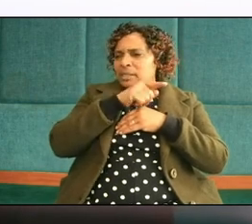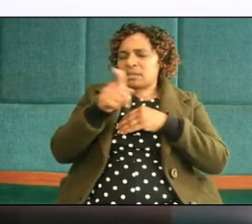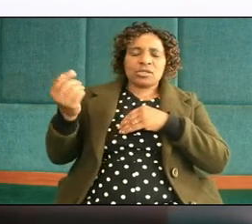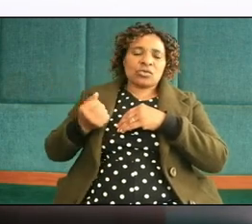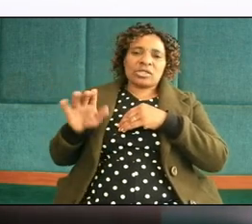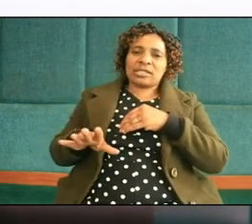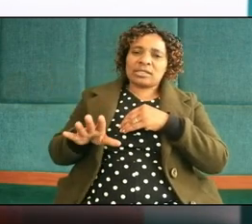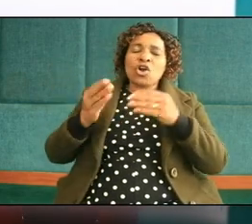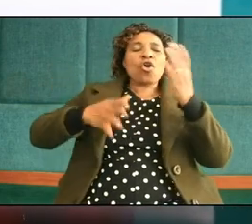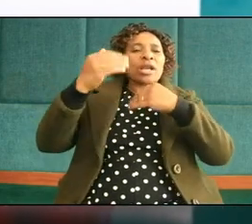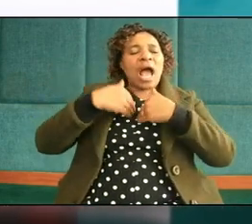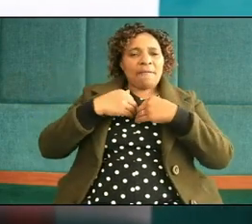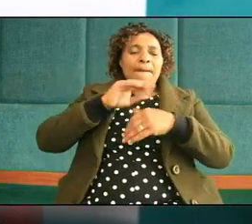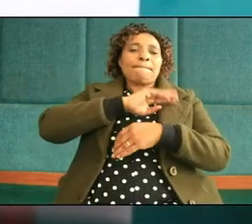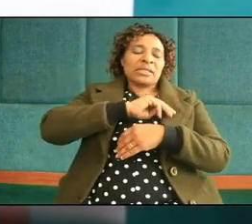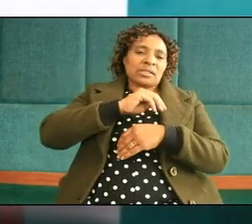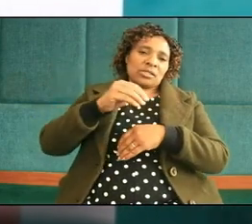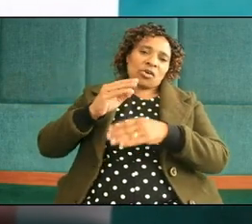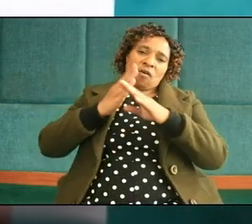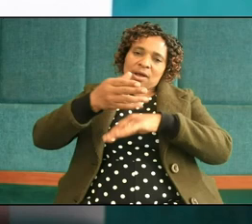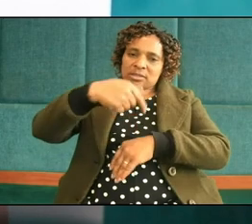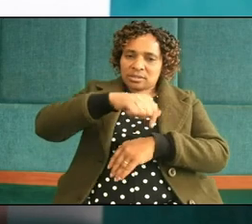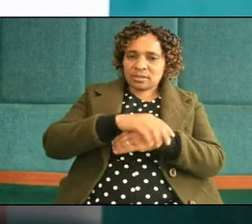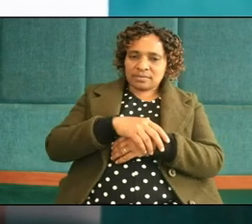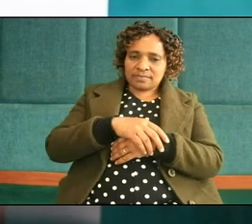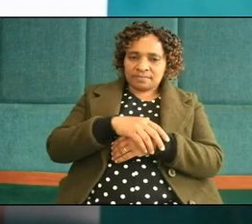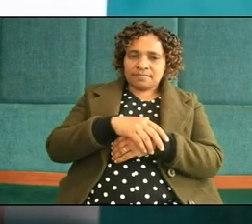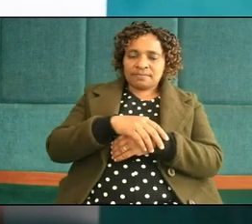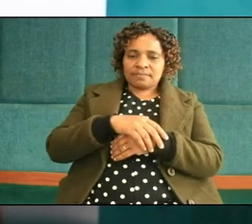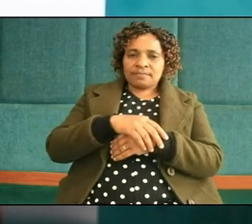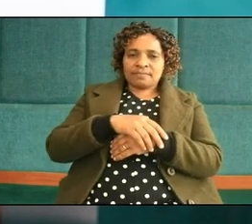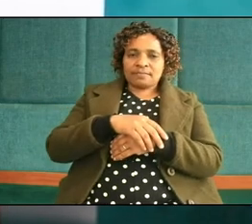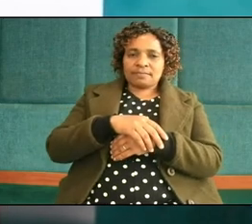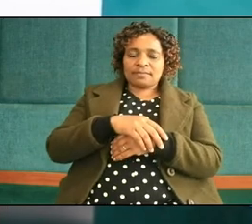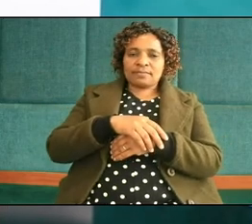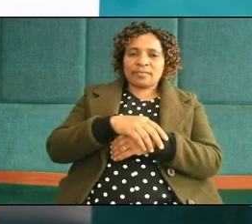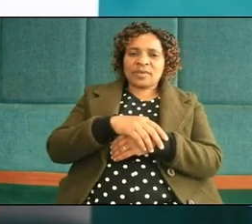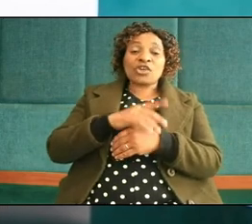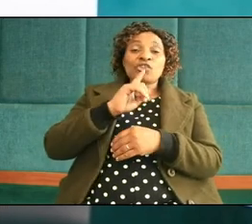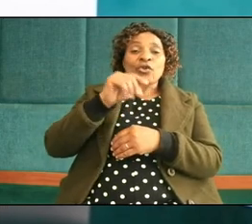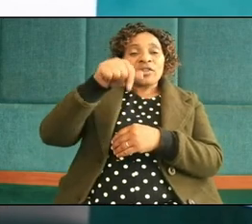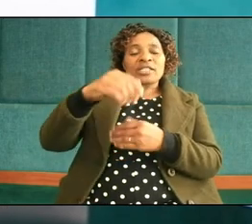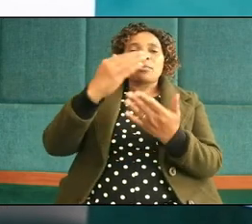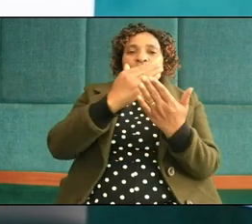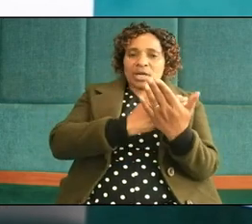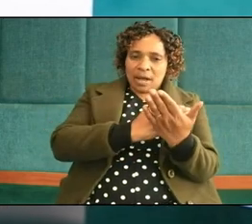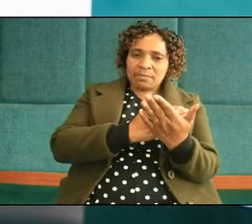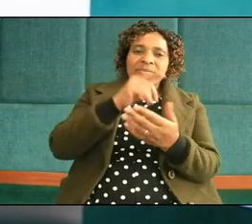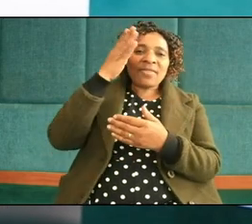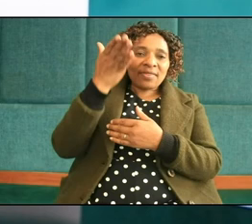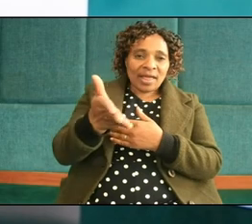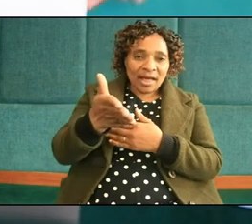God have mercy on us God have mercy on us so so this program is there to